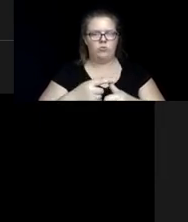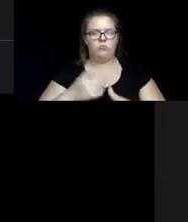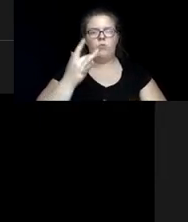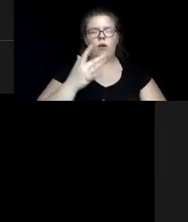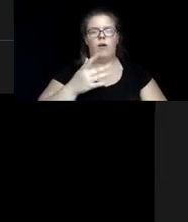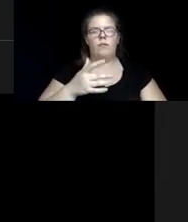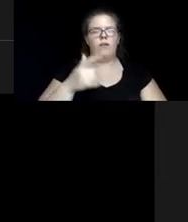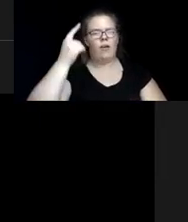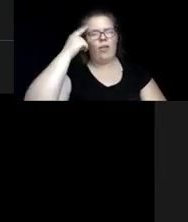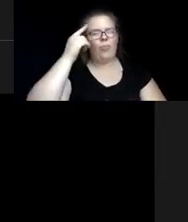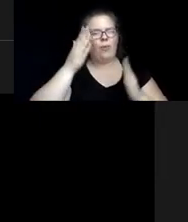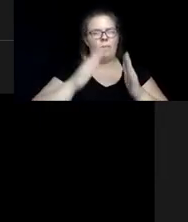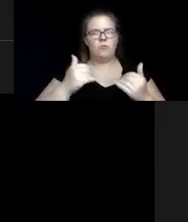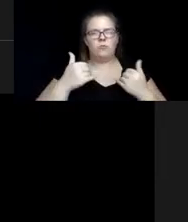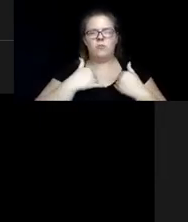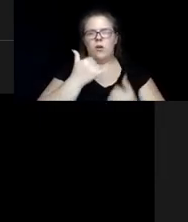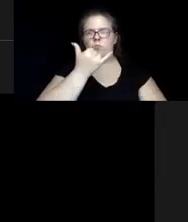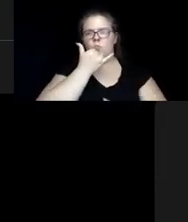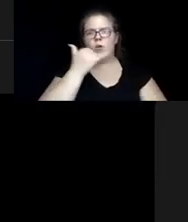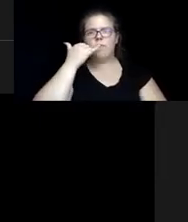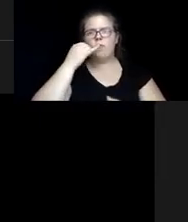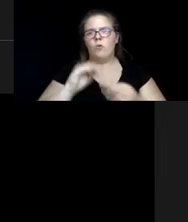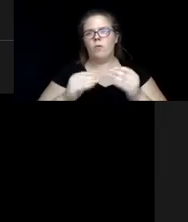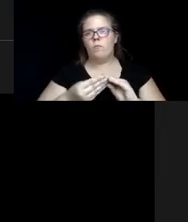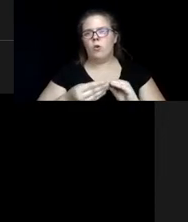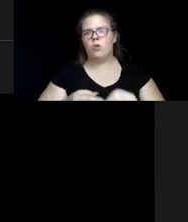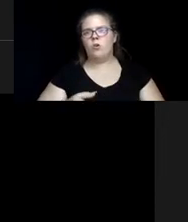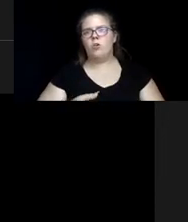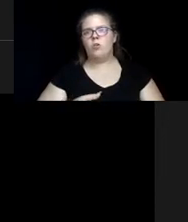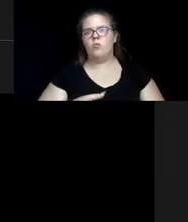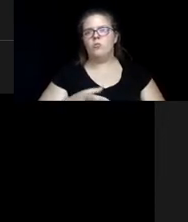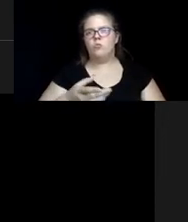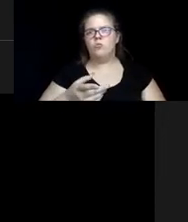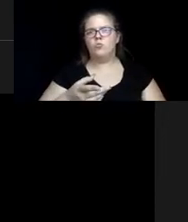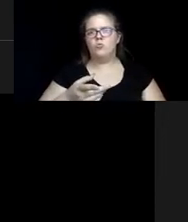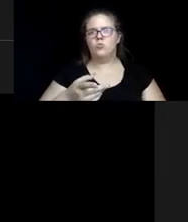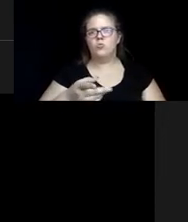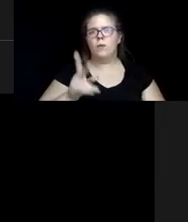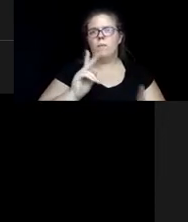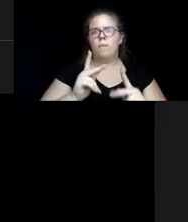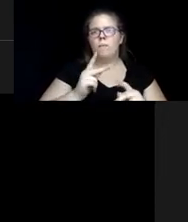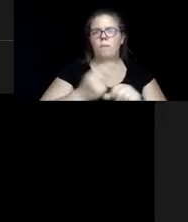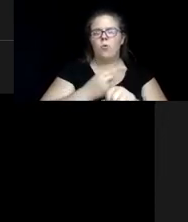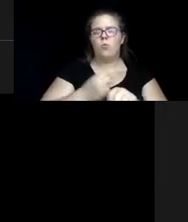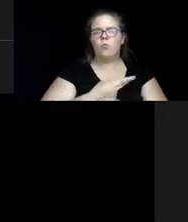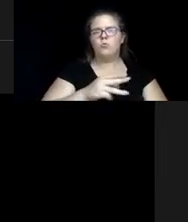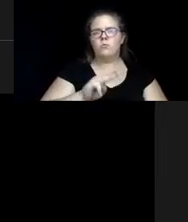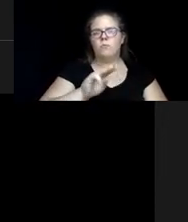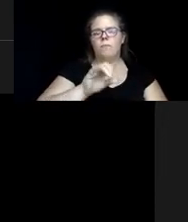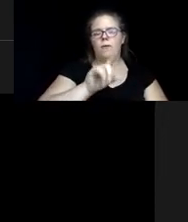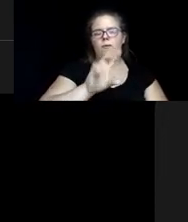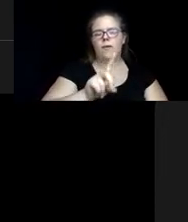a wrong phone number. says, do the OARS group at Crouse use Medicaid, Medicare, and private insurance?